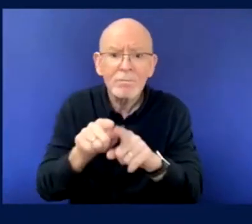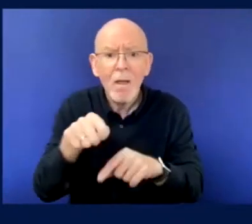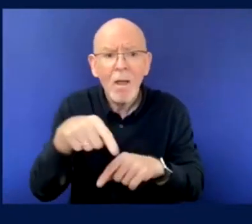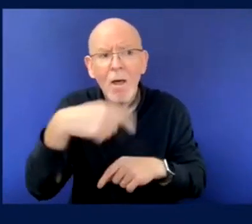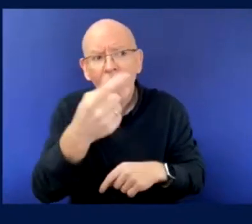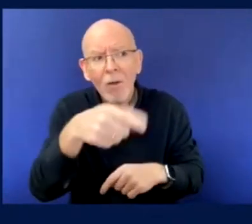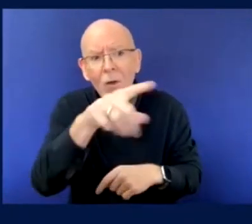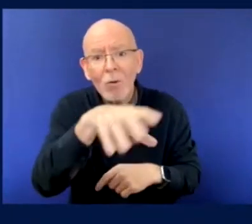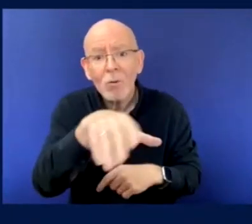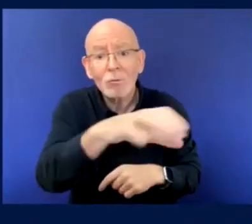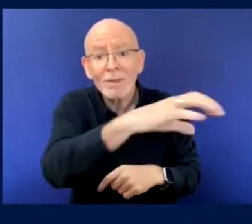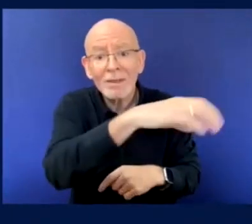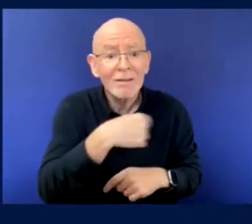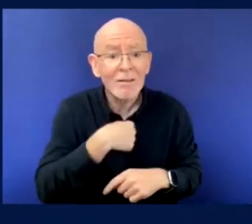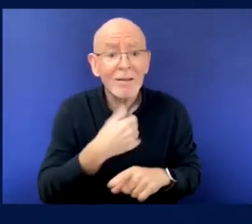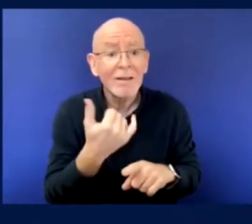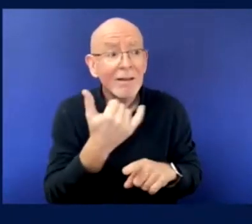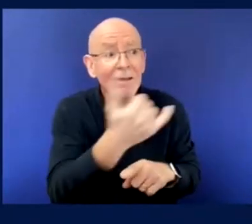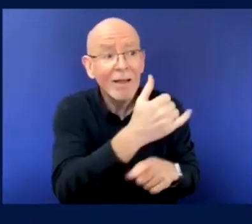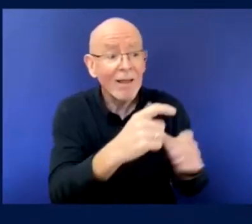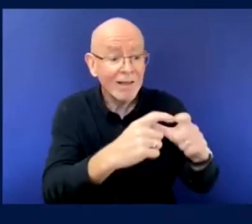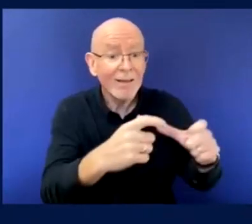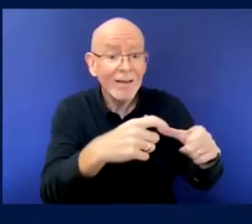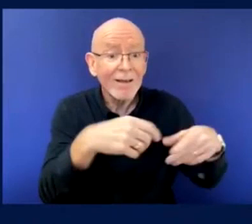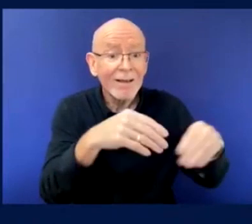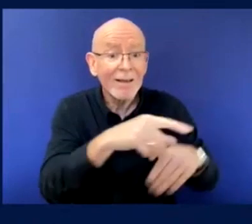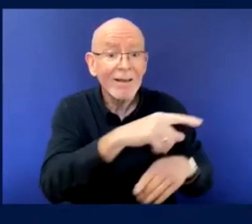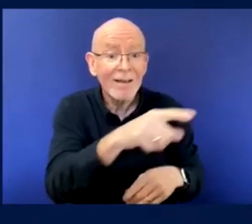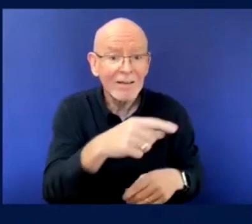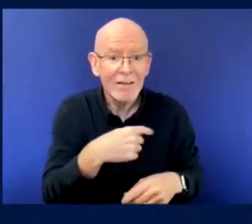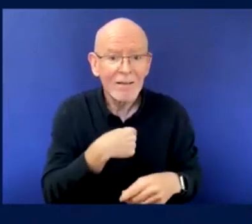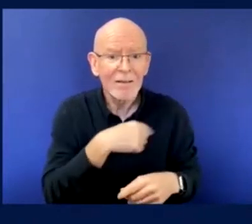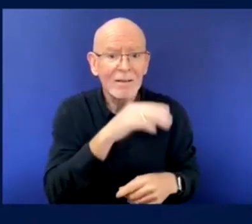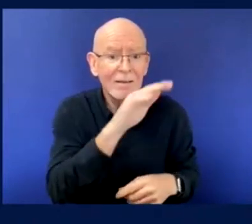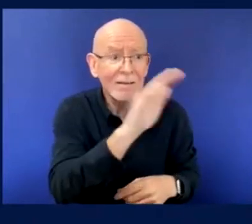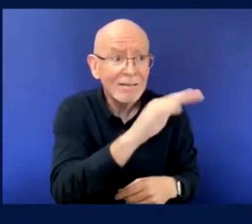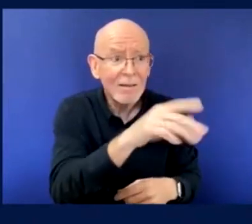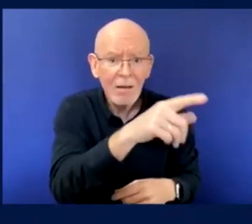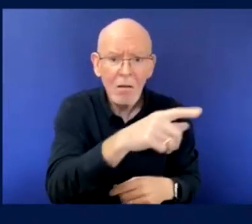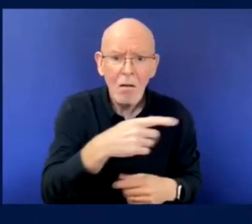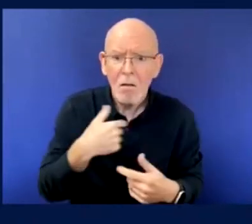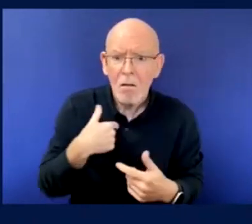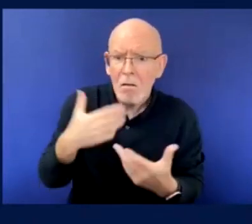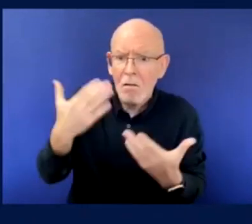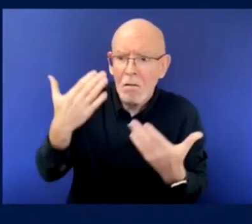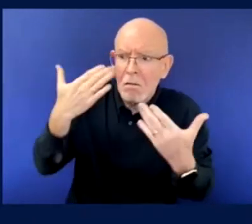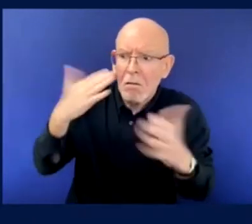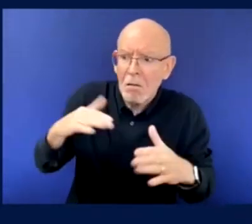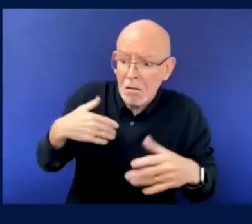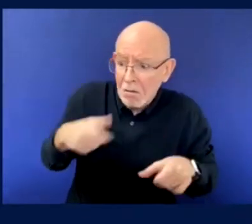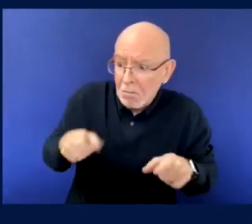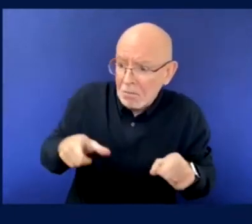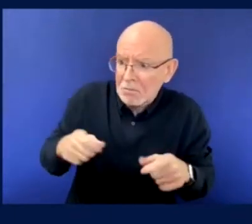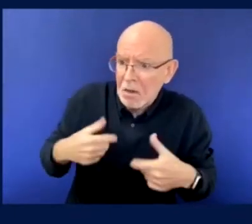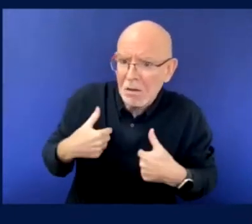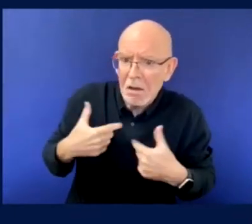yeah, we have so and so much wheelchair spaces and we have, uh, spaces for blind people.